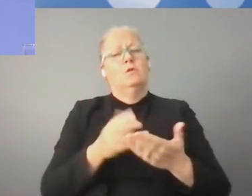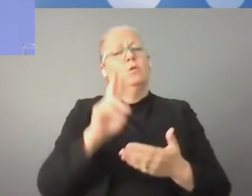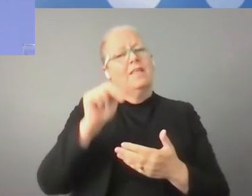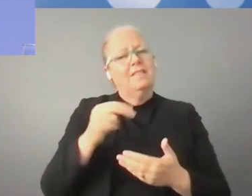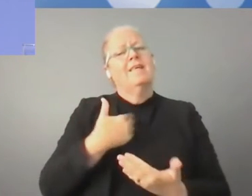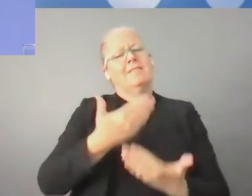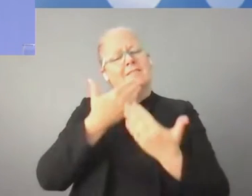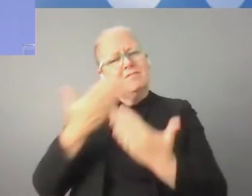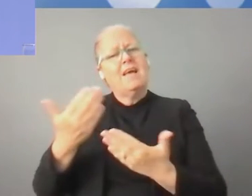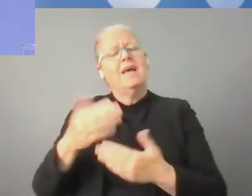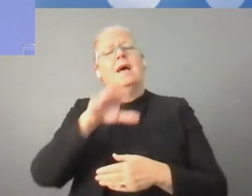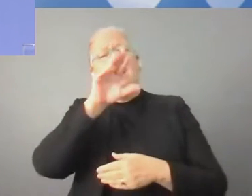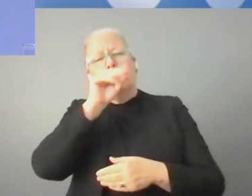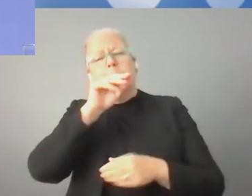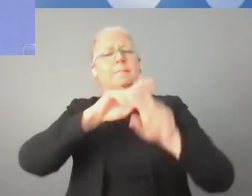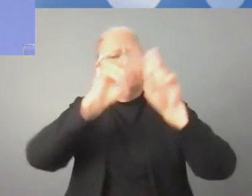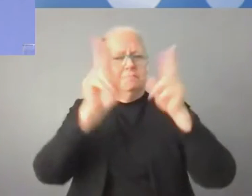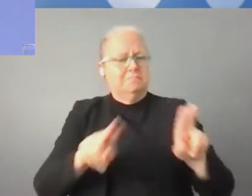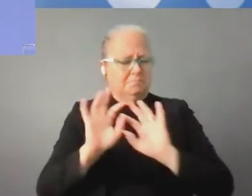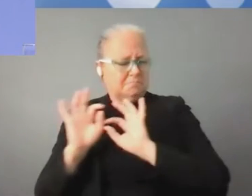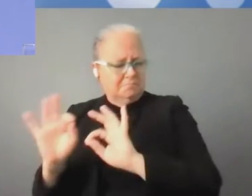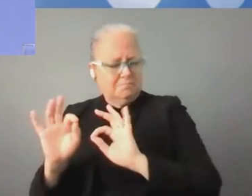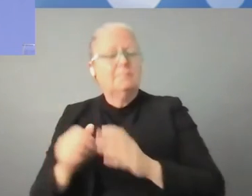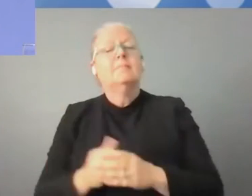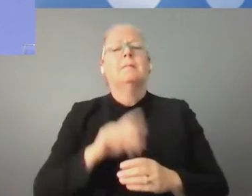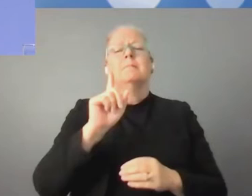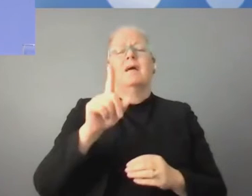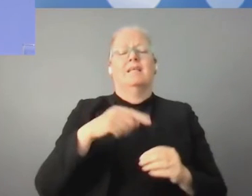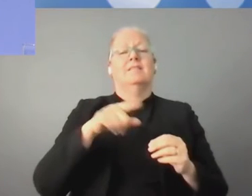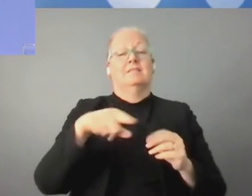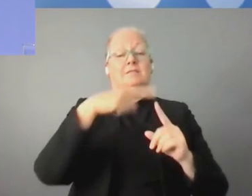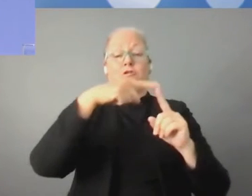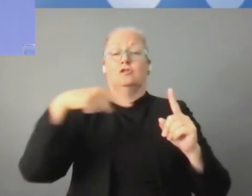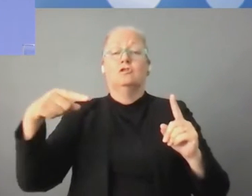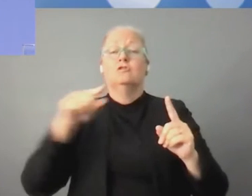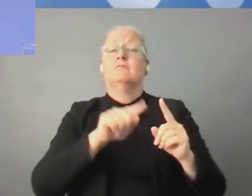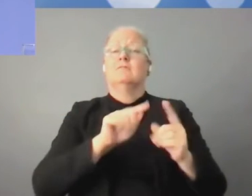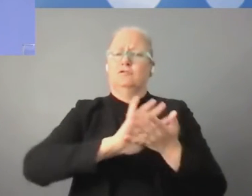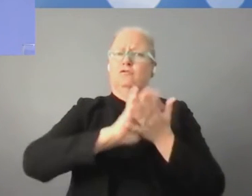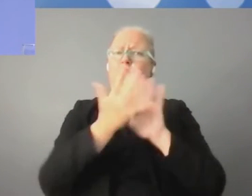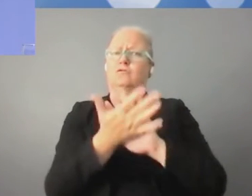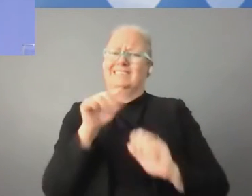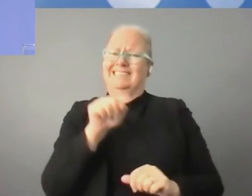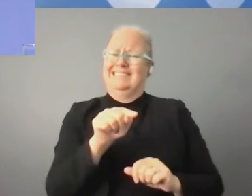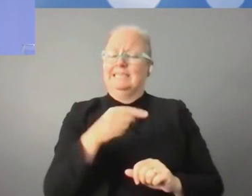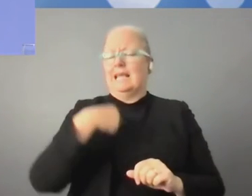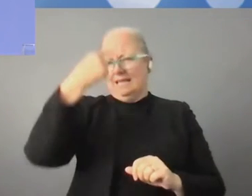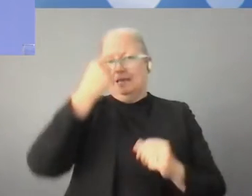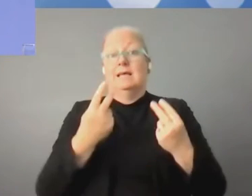But since we are discussing the digital transformation, I think it's important to make sure